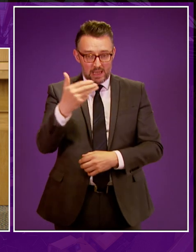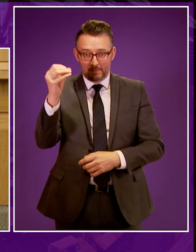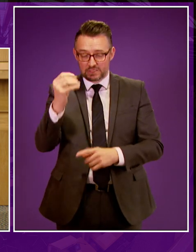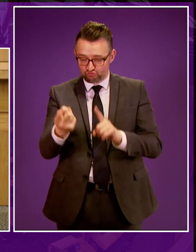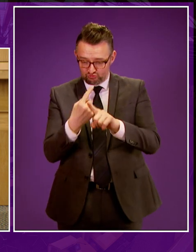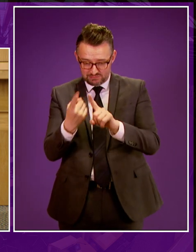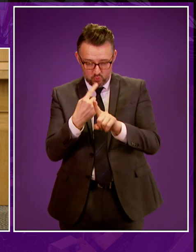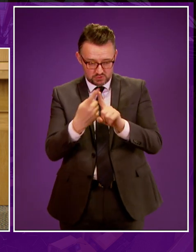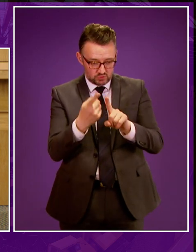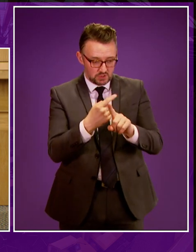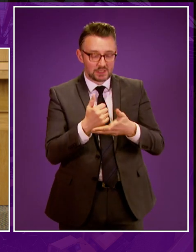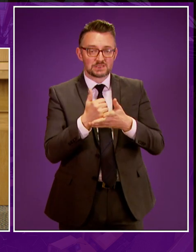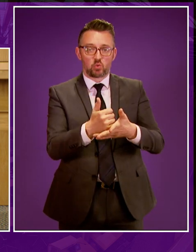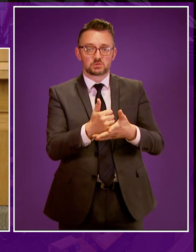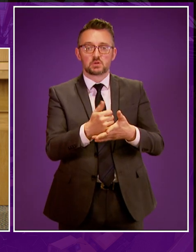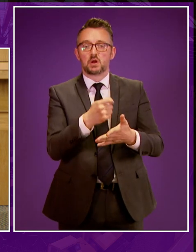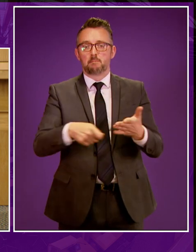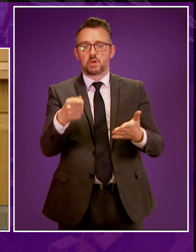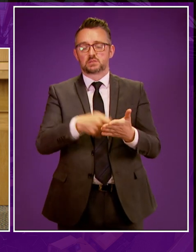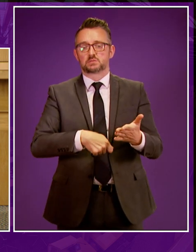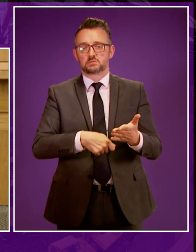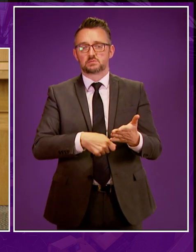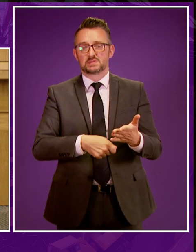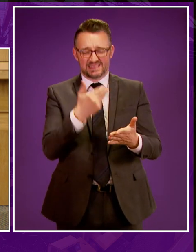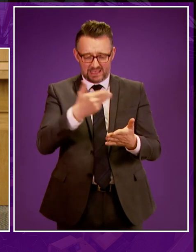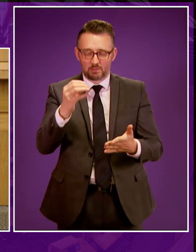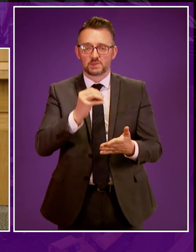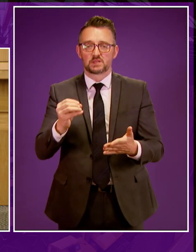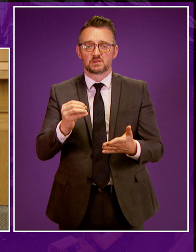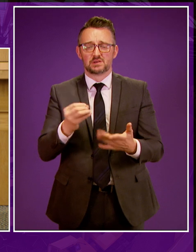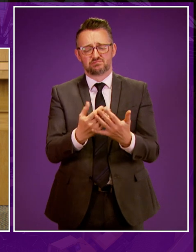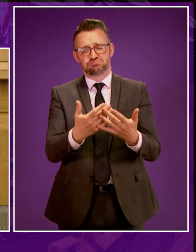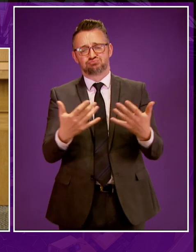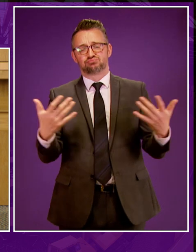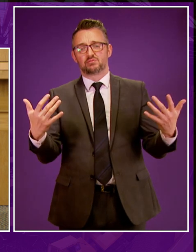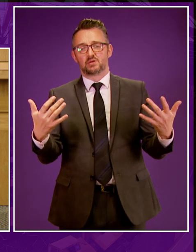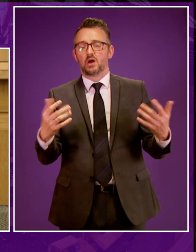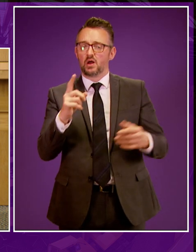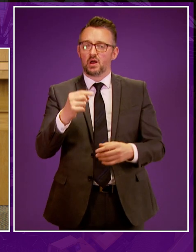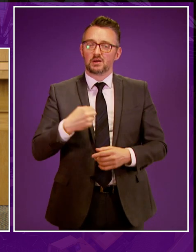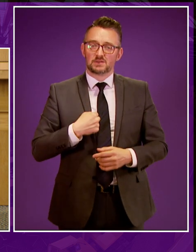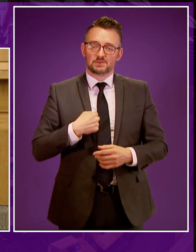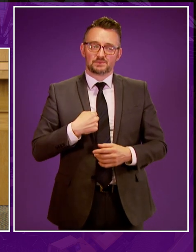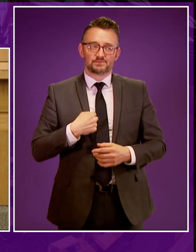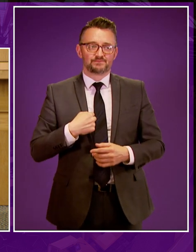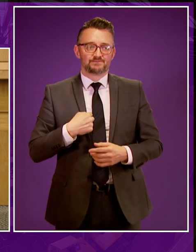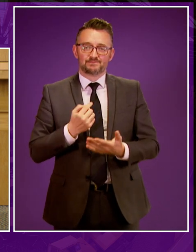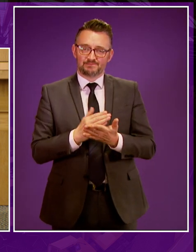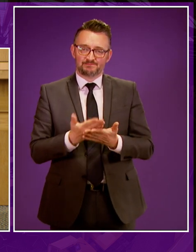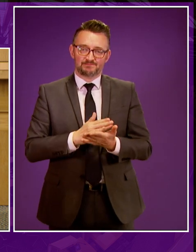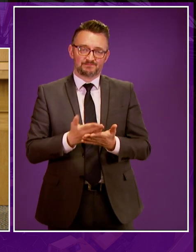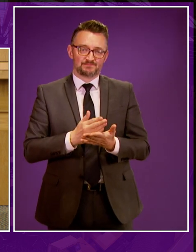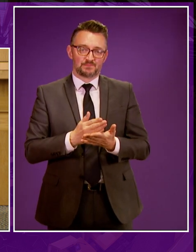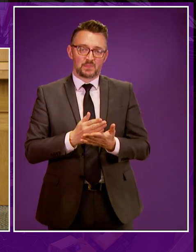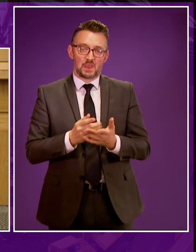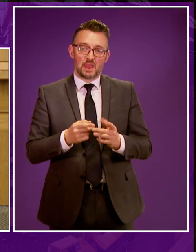to the consultation support some form of ban on fracking in Scotland. An overwhelming figure. I am, however, a little uncertain what the consequences